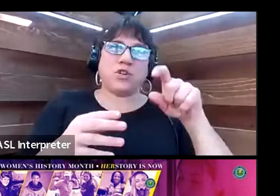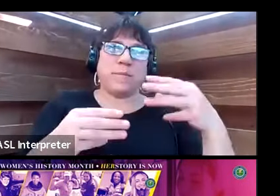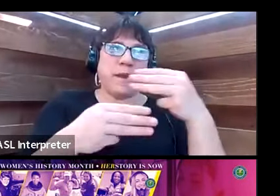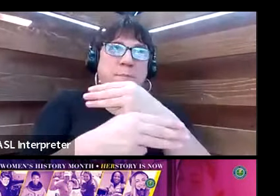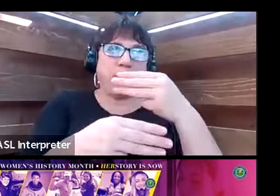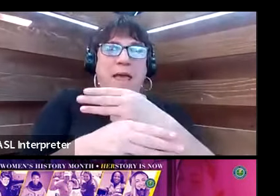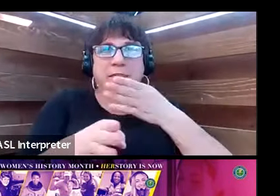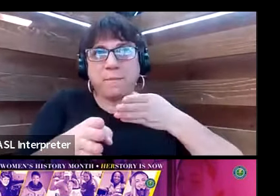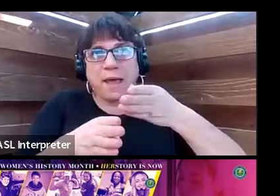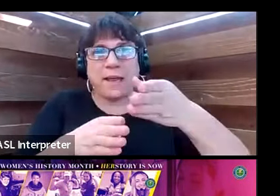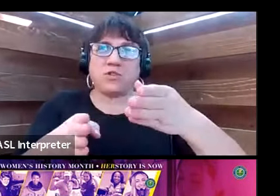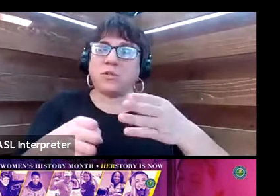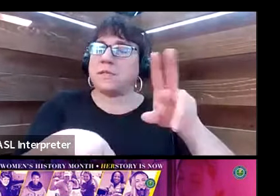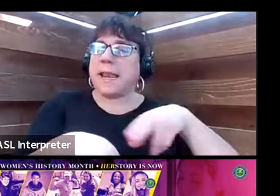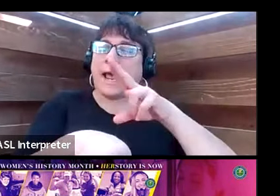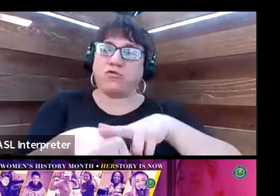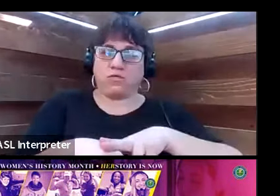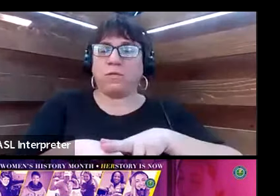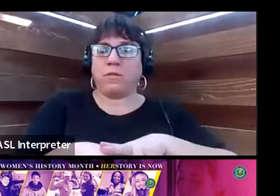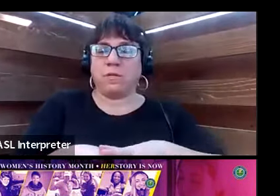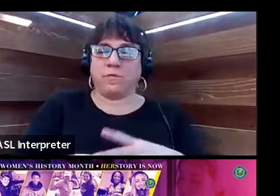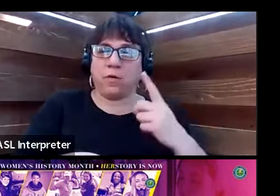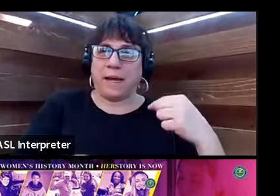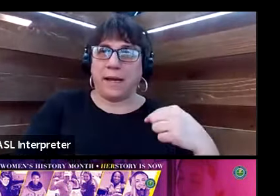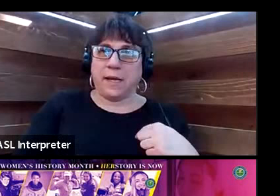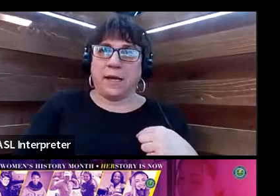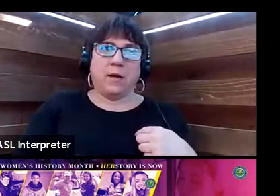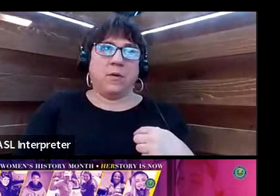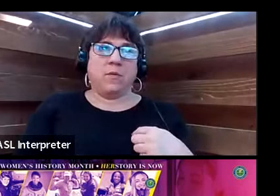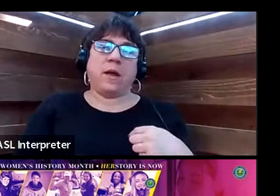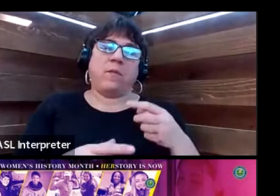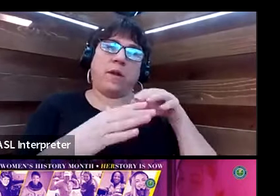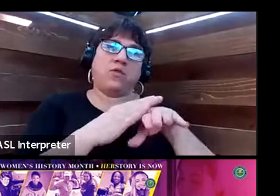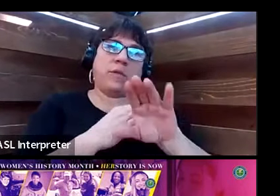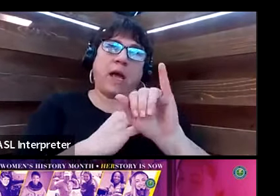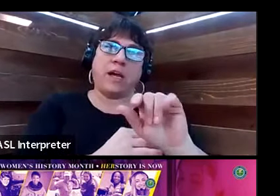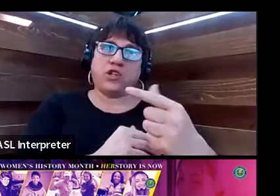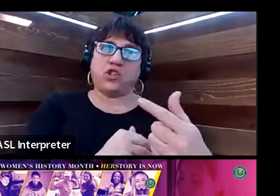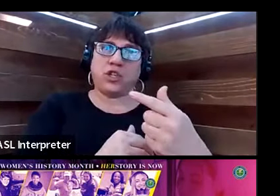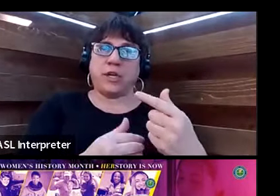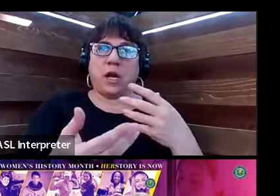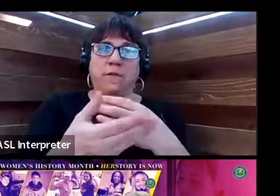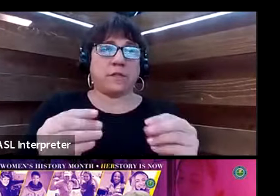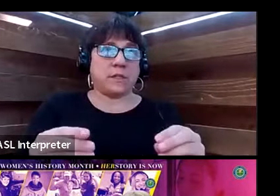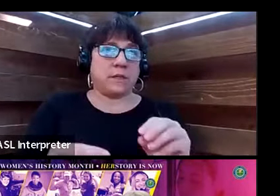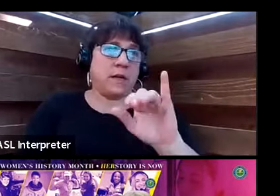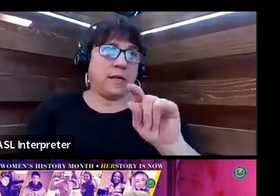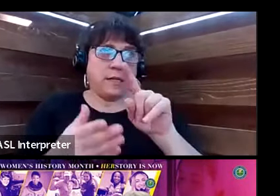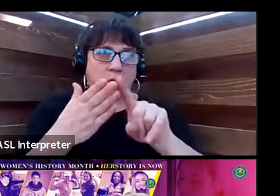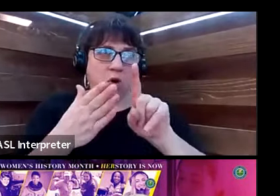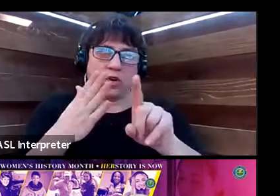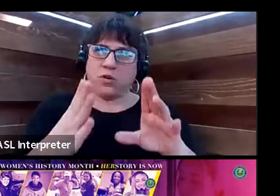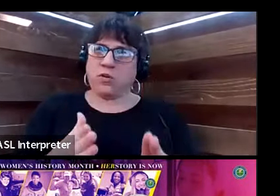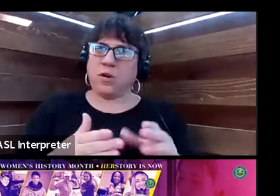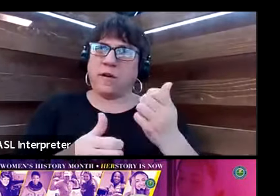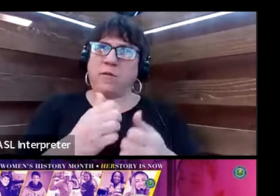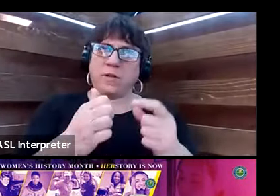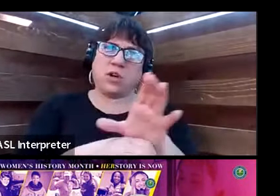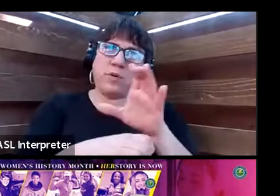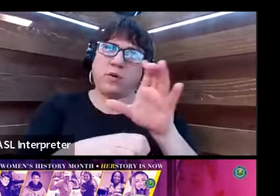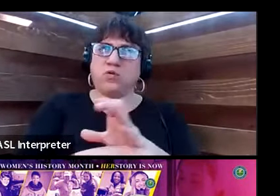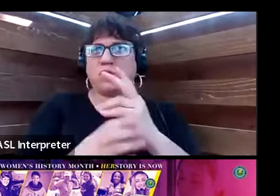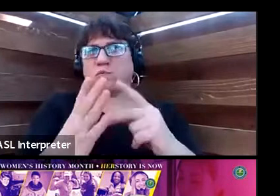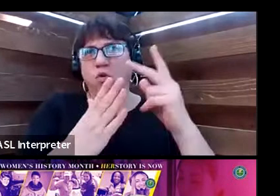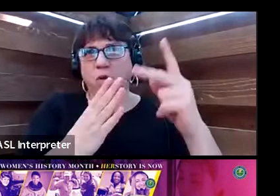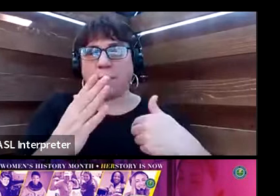major. It just comes naturally. When I went into the IG office, I was in the IT auditing. Of course, everyone's computers, programming.